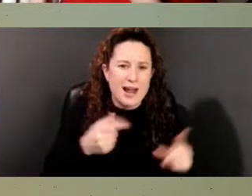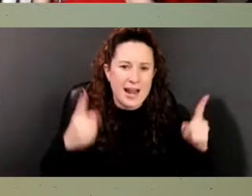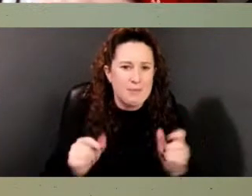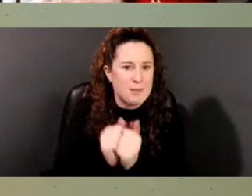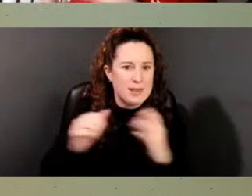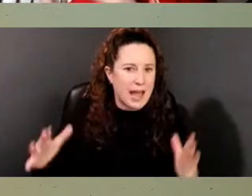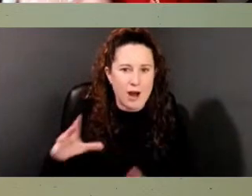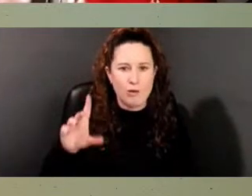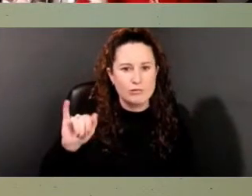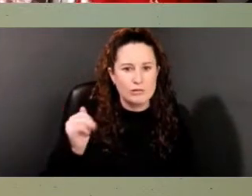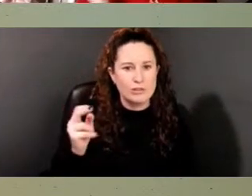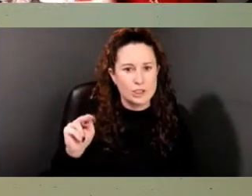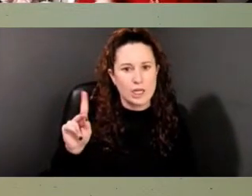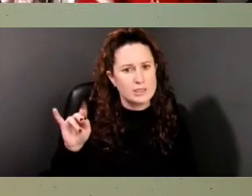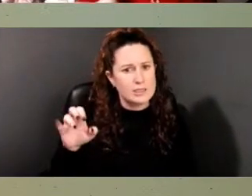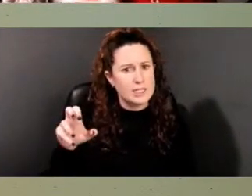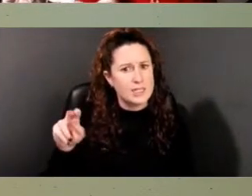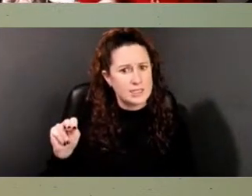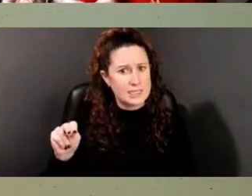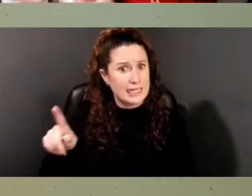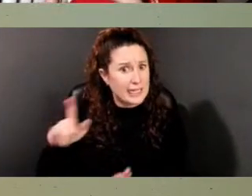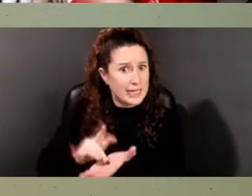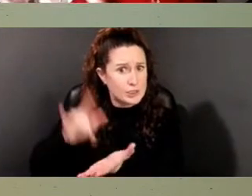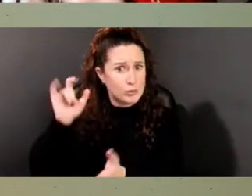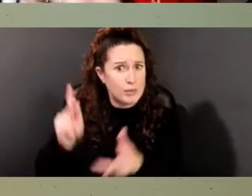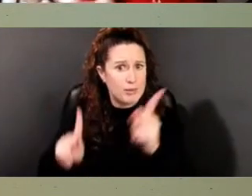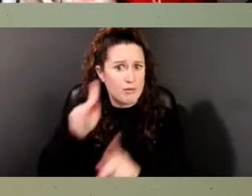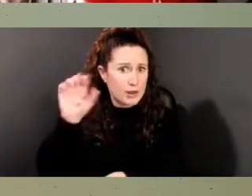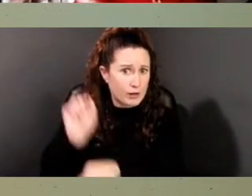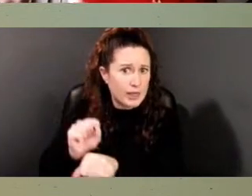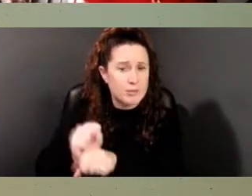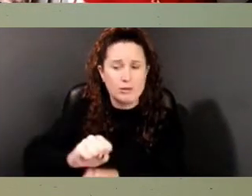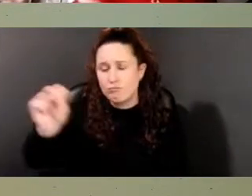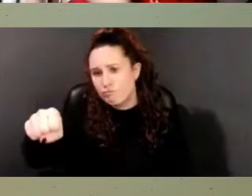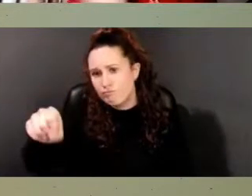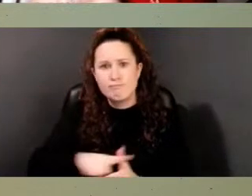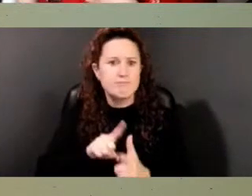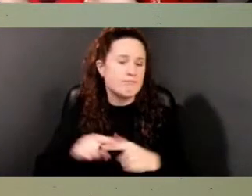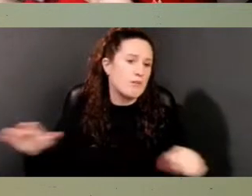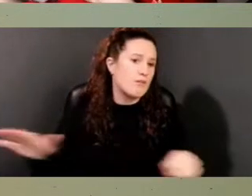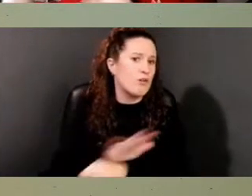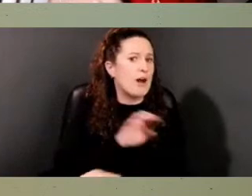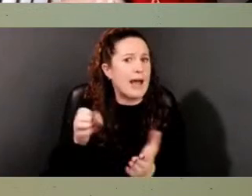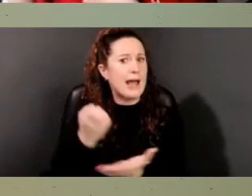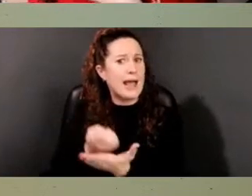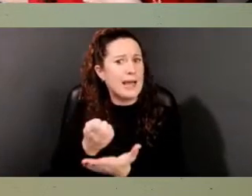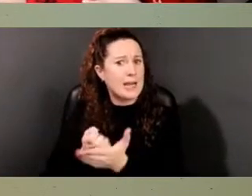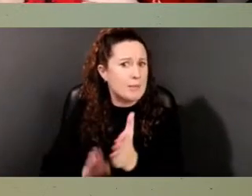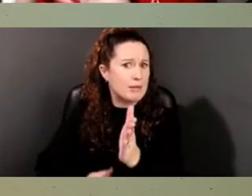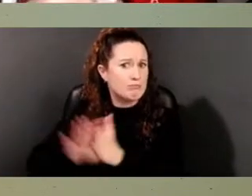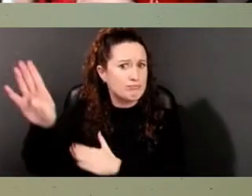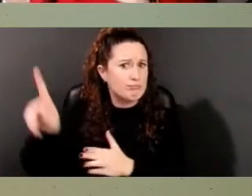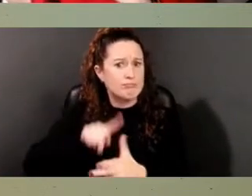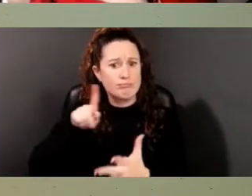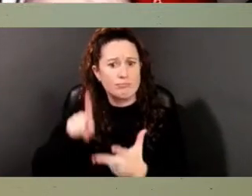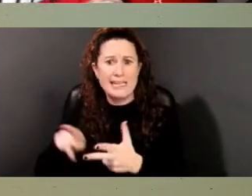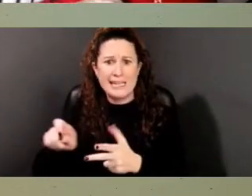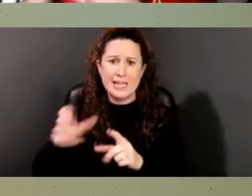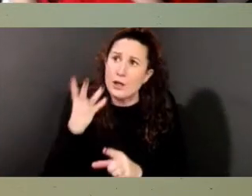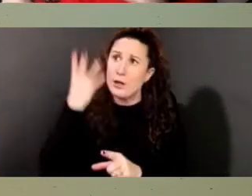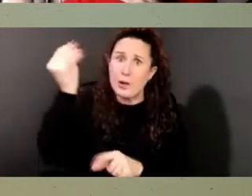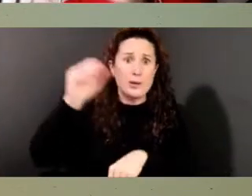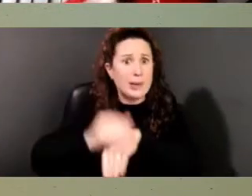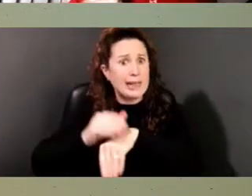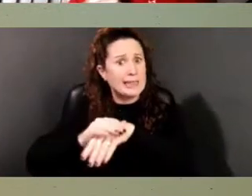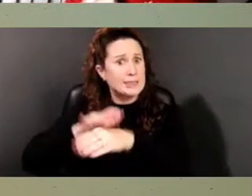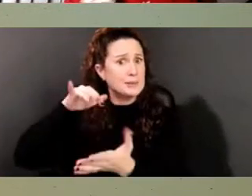exploited people for their labor. He had a complete economic engine. And he was able to go out and go to England and study and